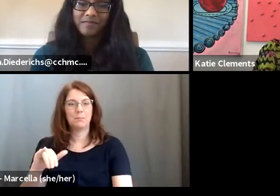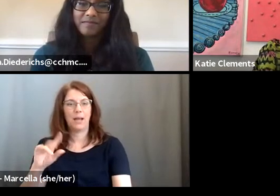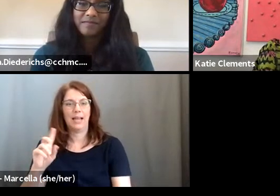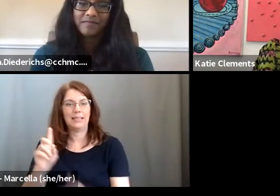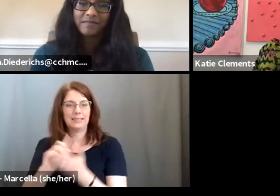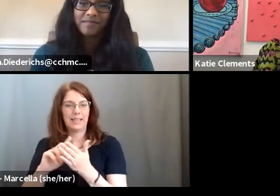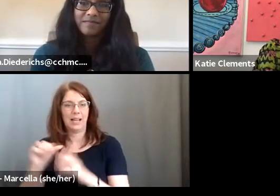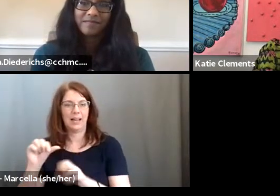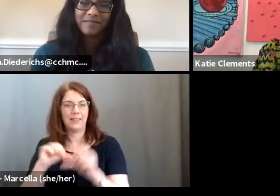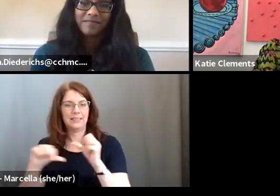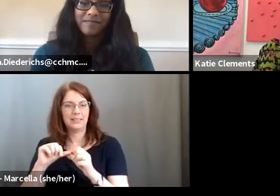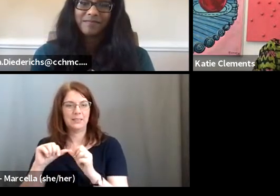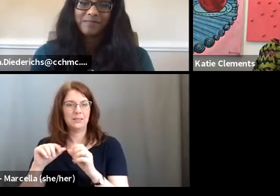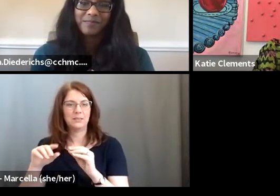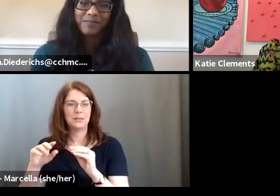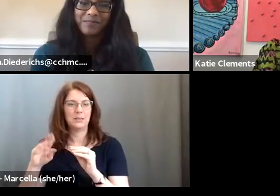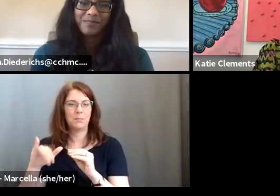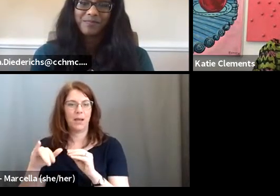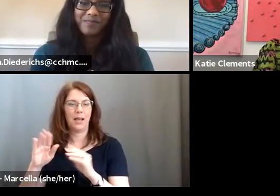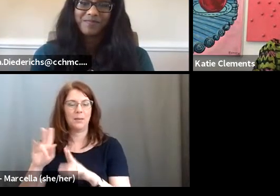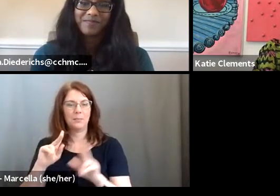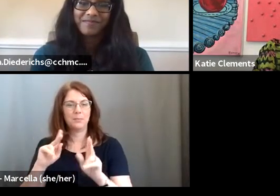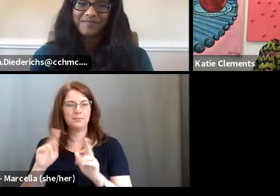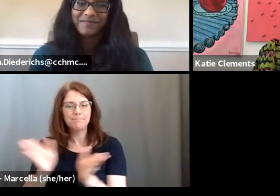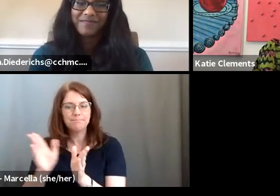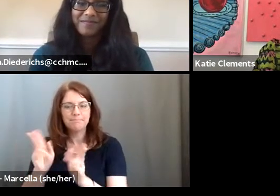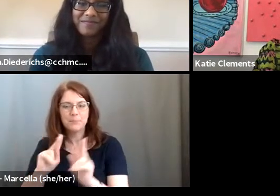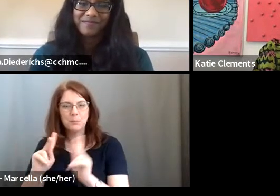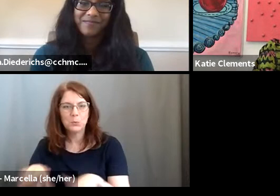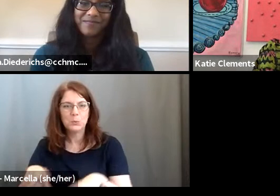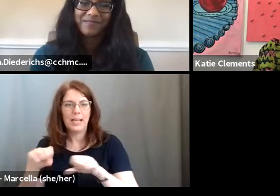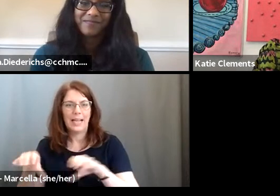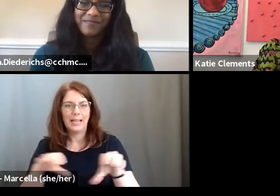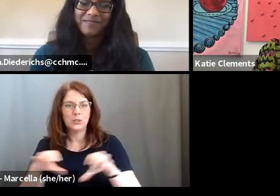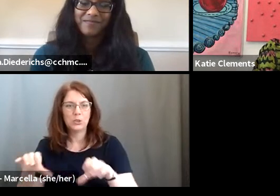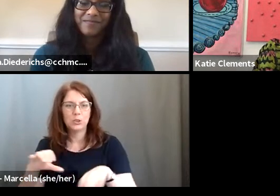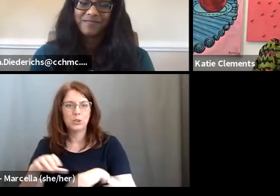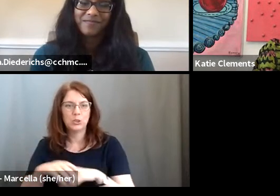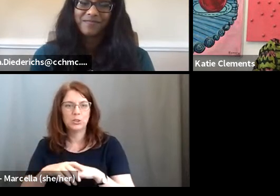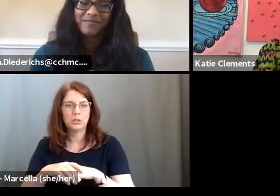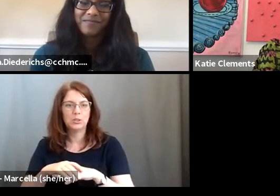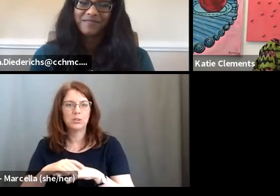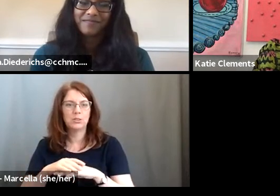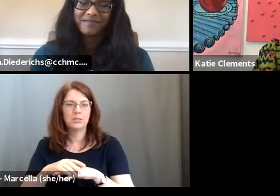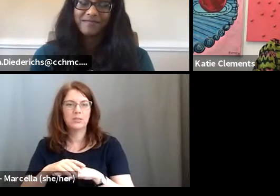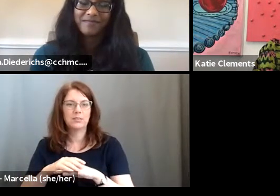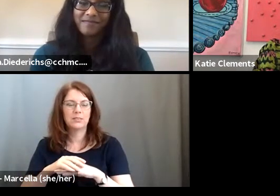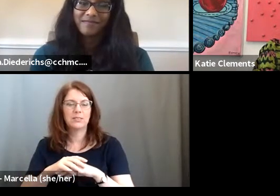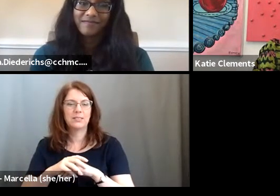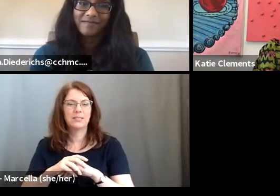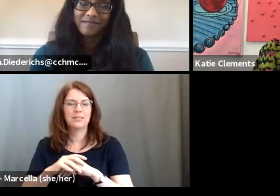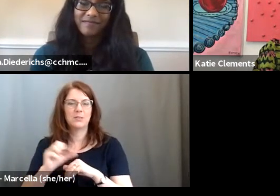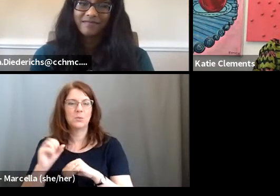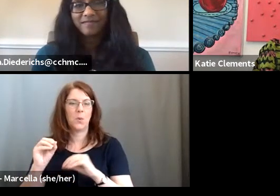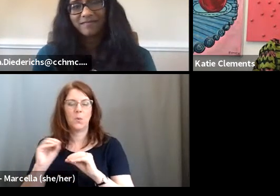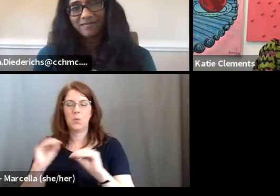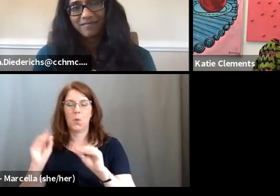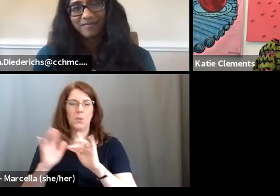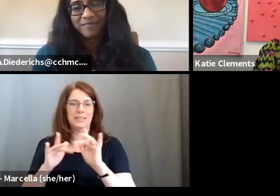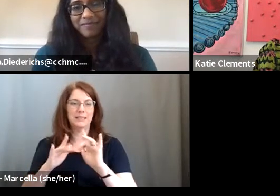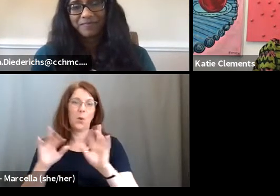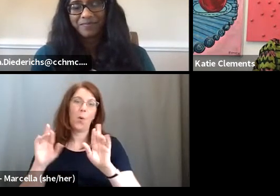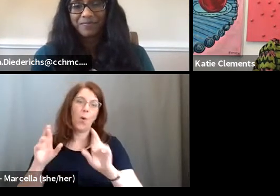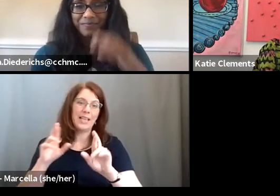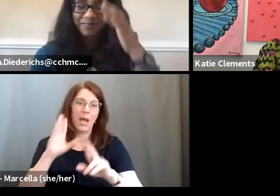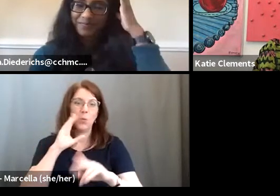the science behind motivating people to take action. Um, there's no attendance limit either to this workshop. So hopefully see